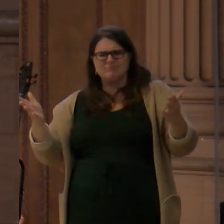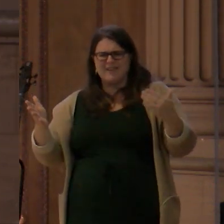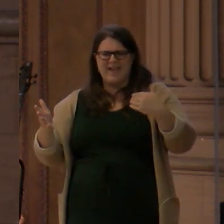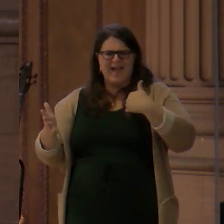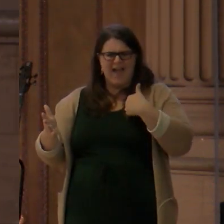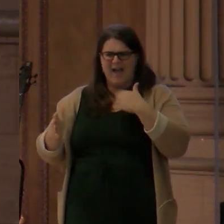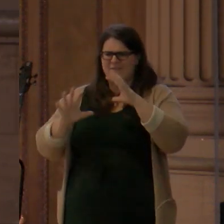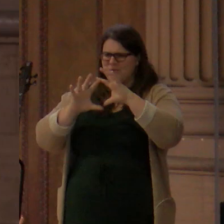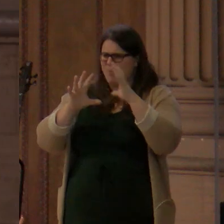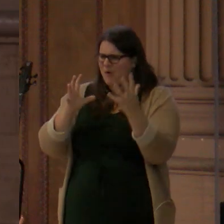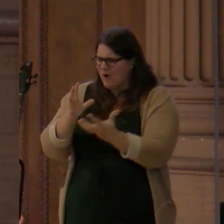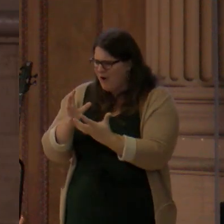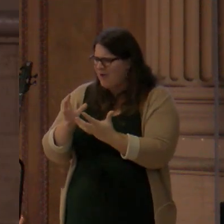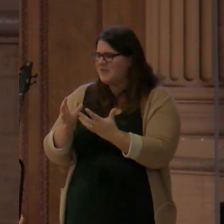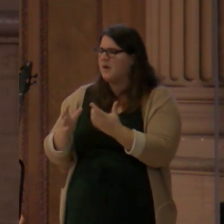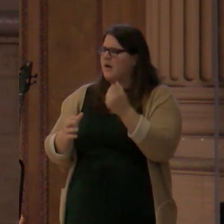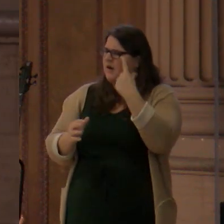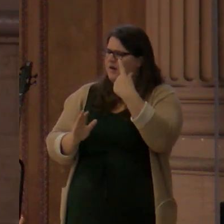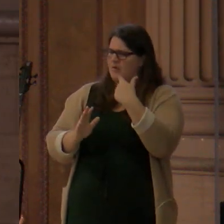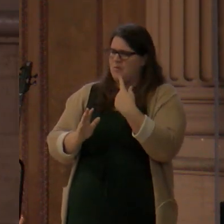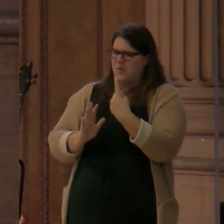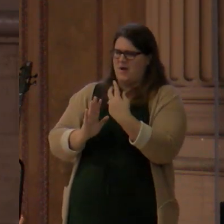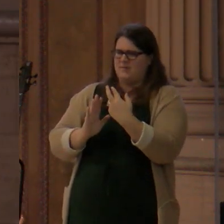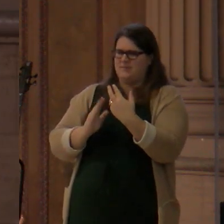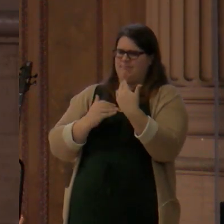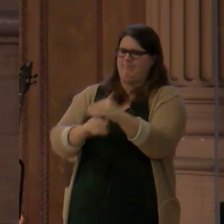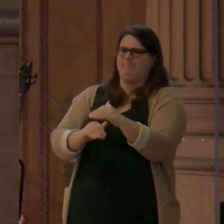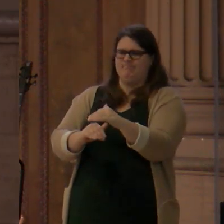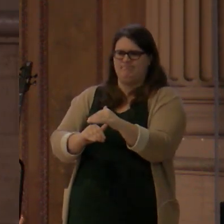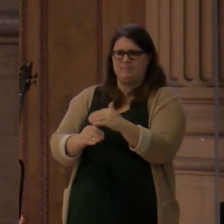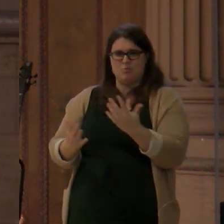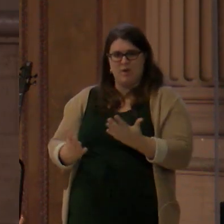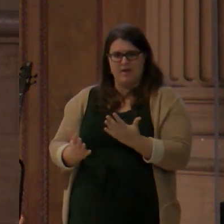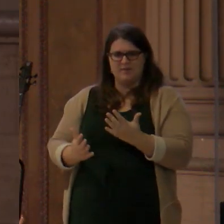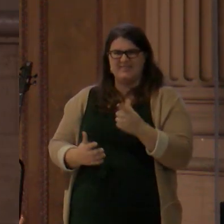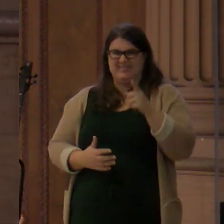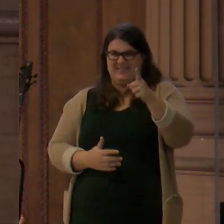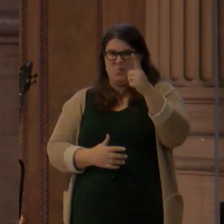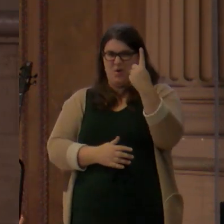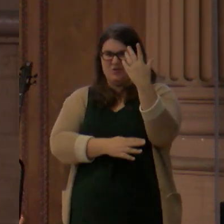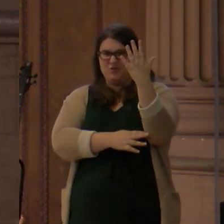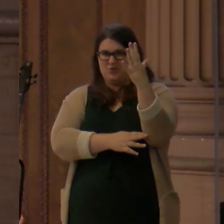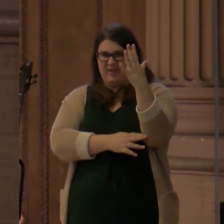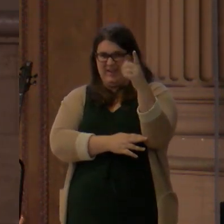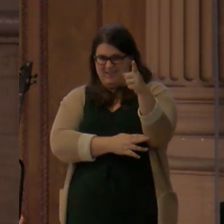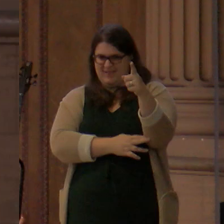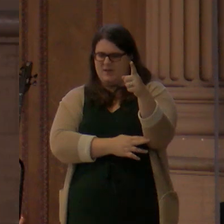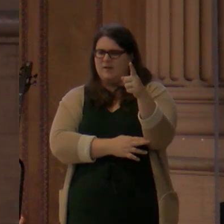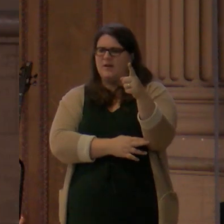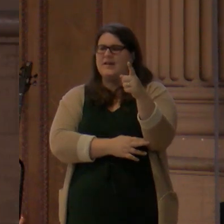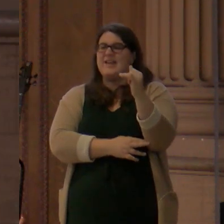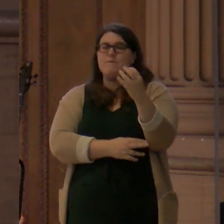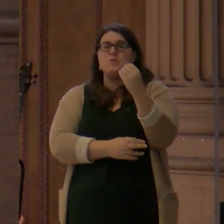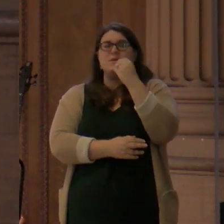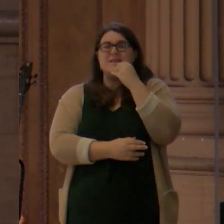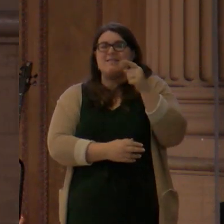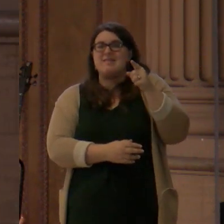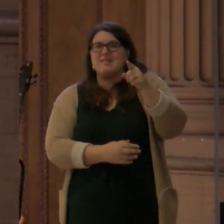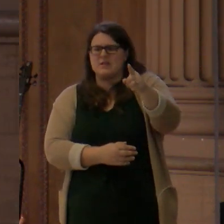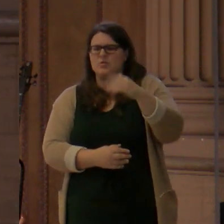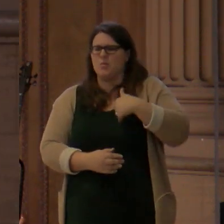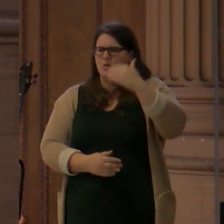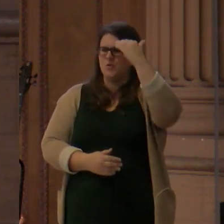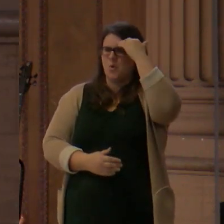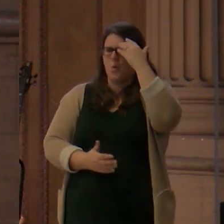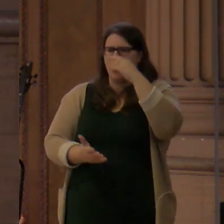reign. Really the only boundary is that they don't eat from the tree of the knowledge of good and evil. We see that in Genesis 1 and 2. And then we walk